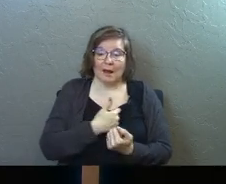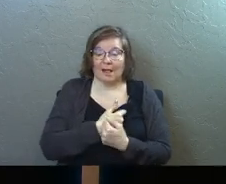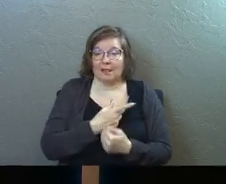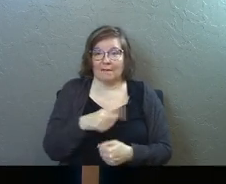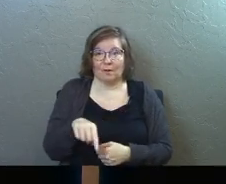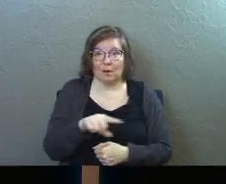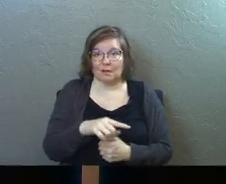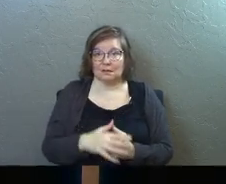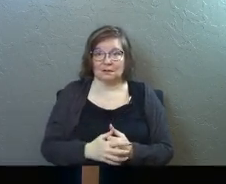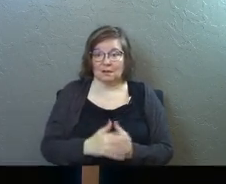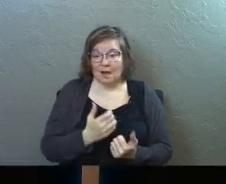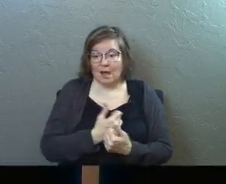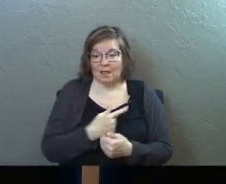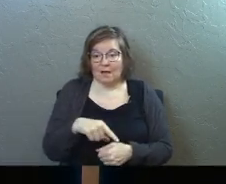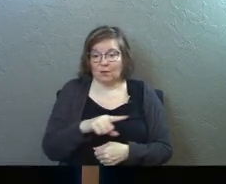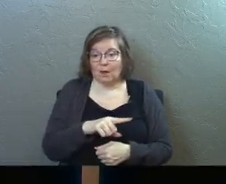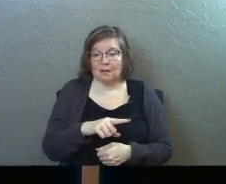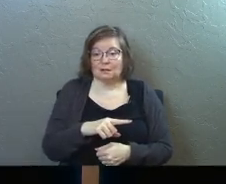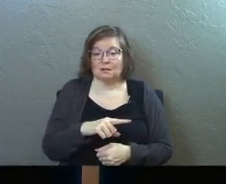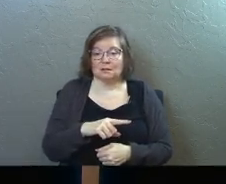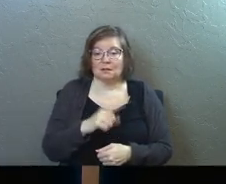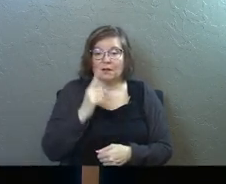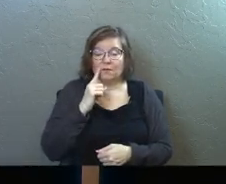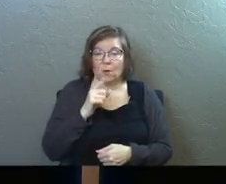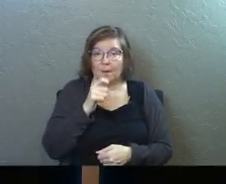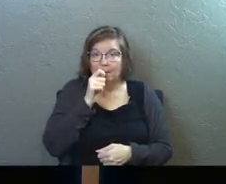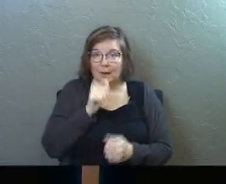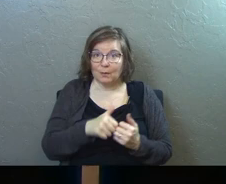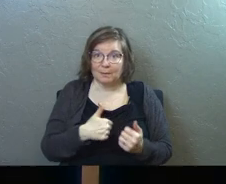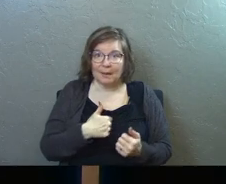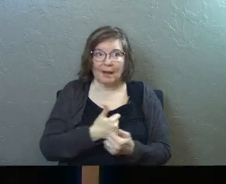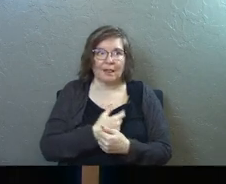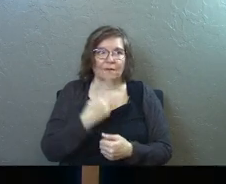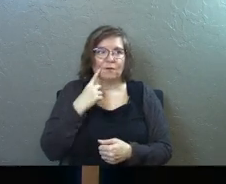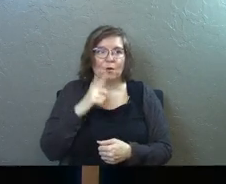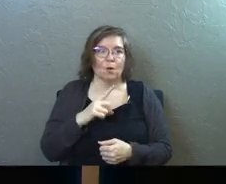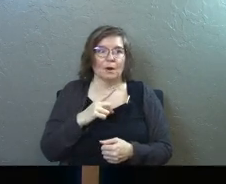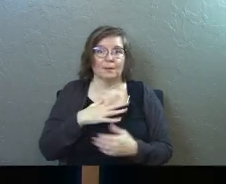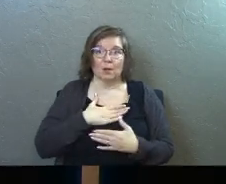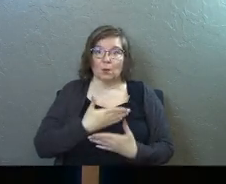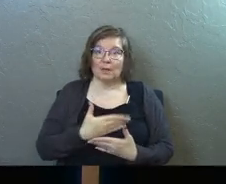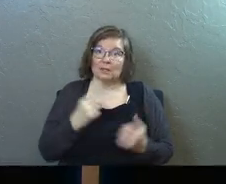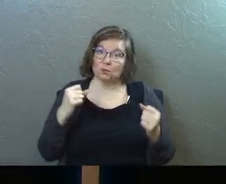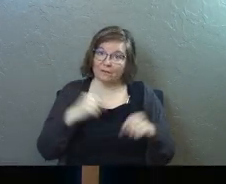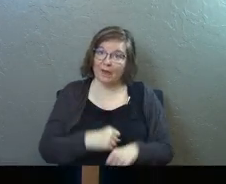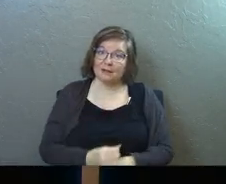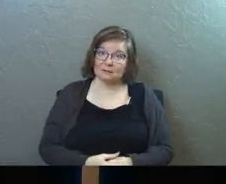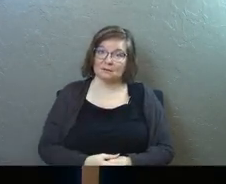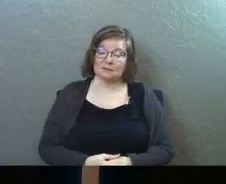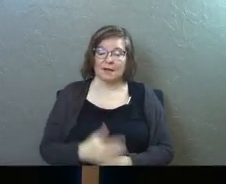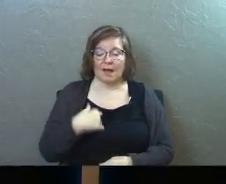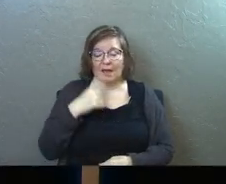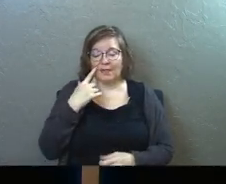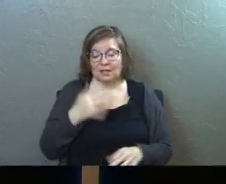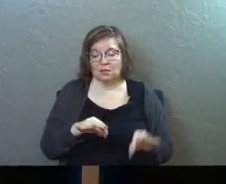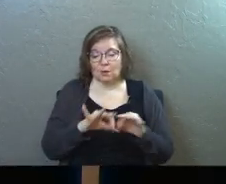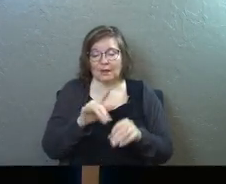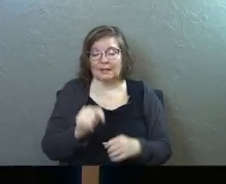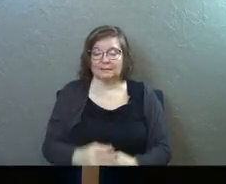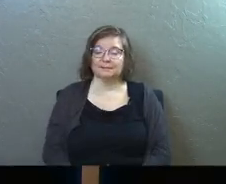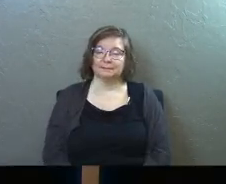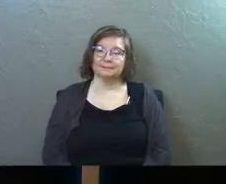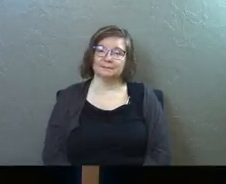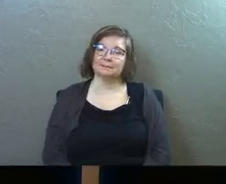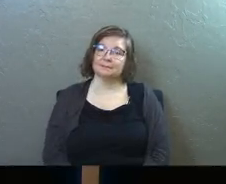I love you guys I love you guys for putting up with me I love you guys for being willing to fight I think it's worth it